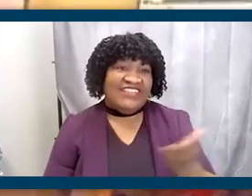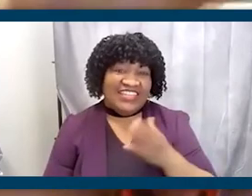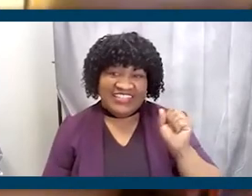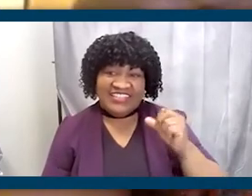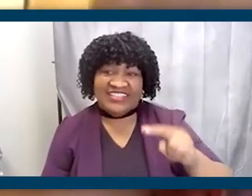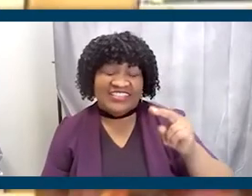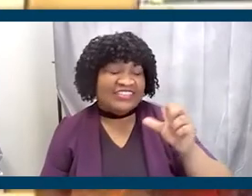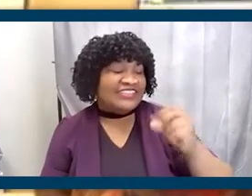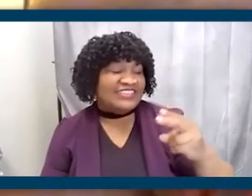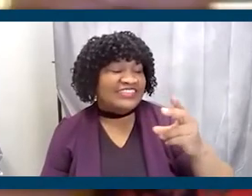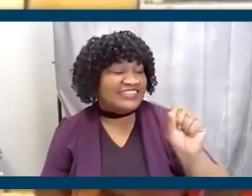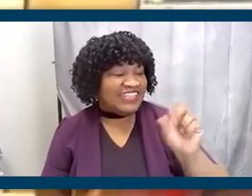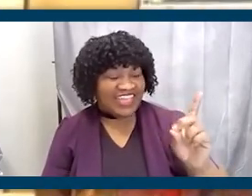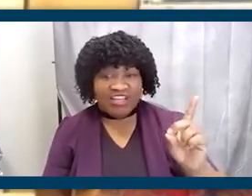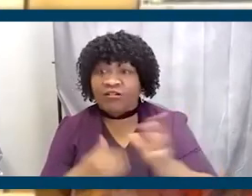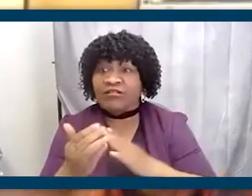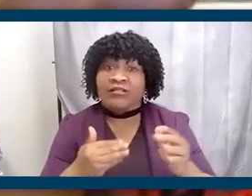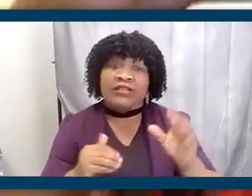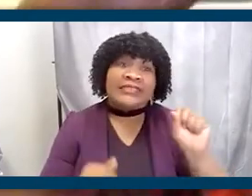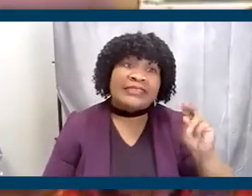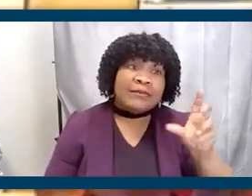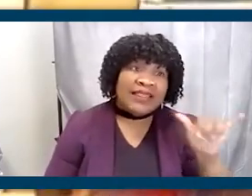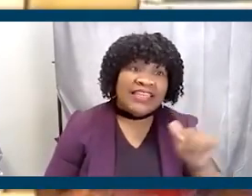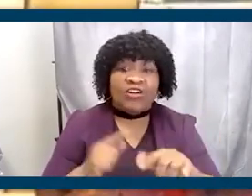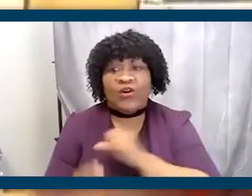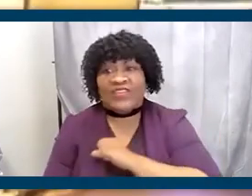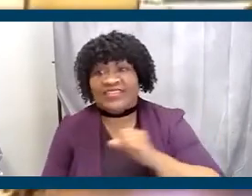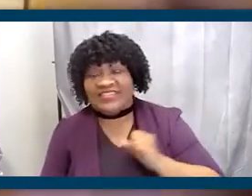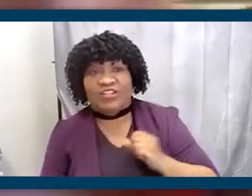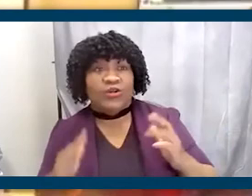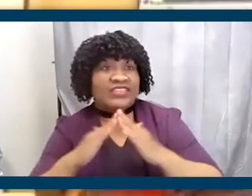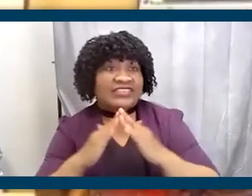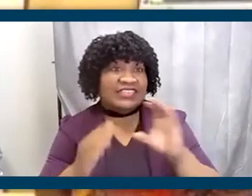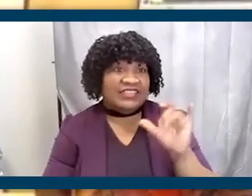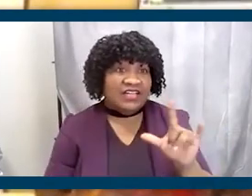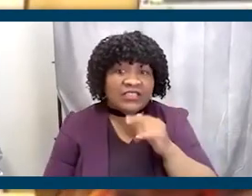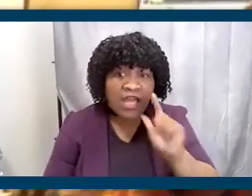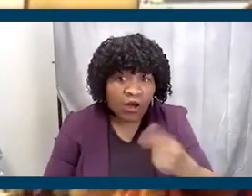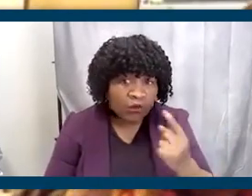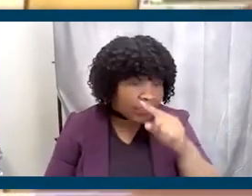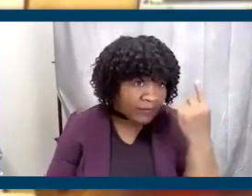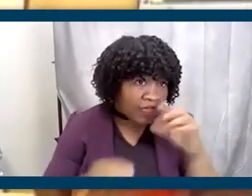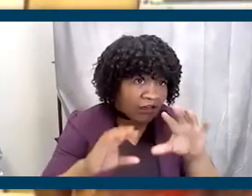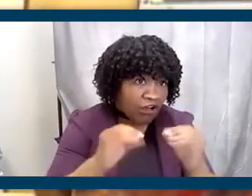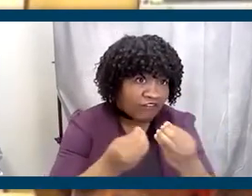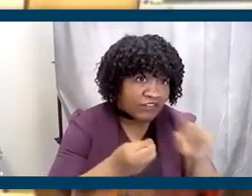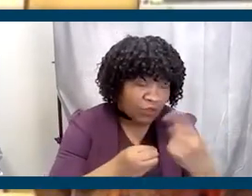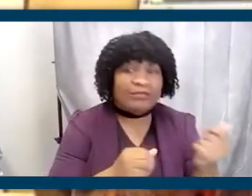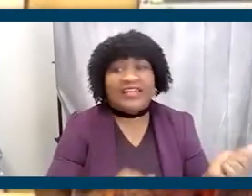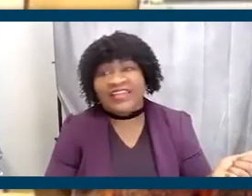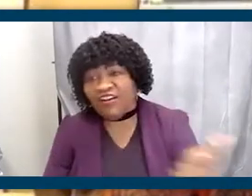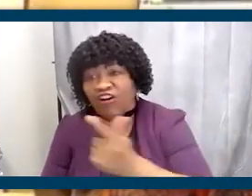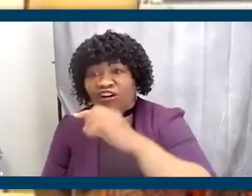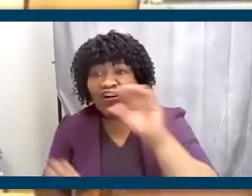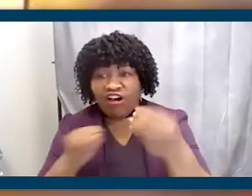Diego, whether it's assembly or the Senate, and even in the city council, and not just in the black offices, but in everybody's office.